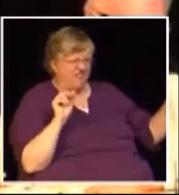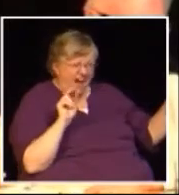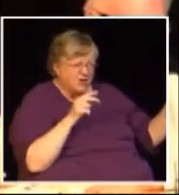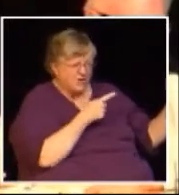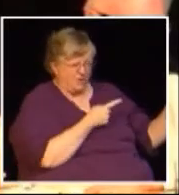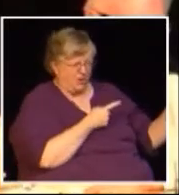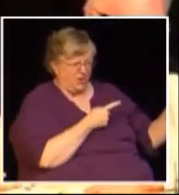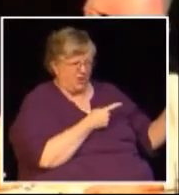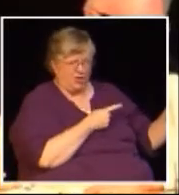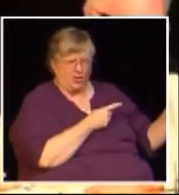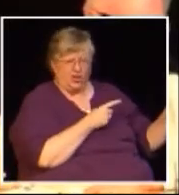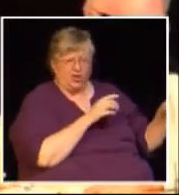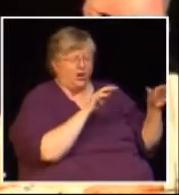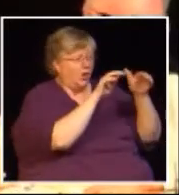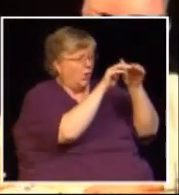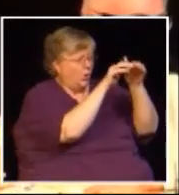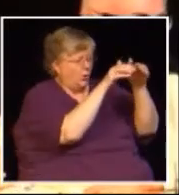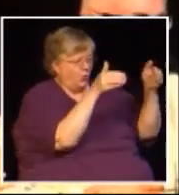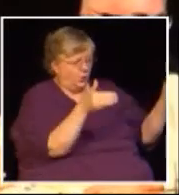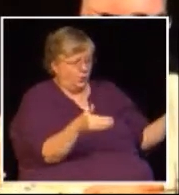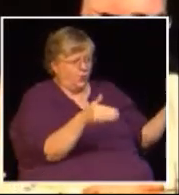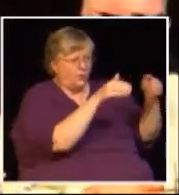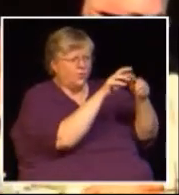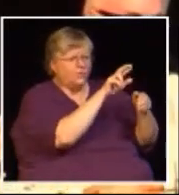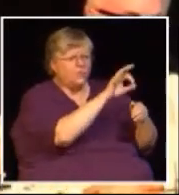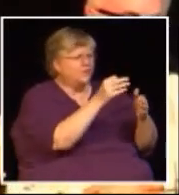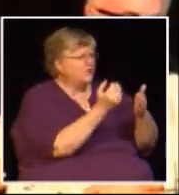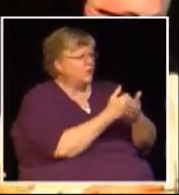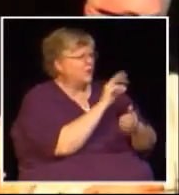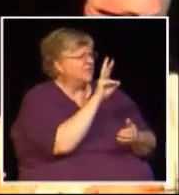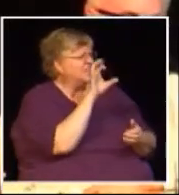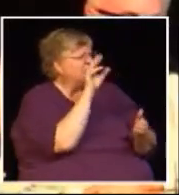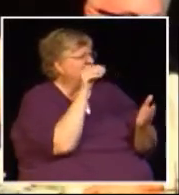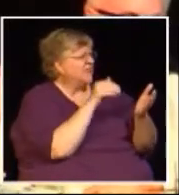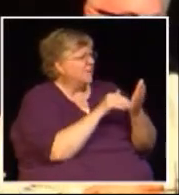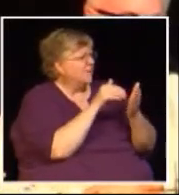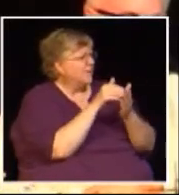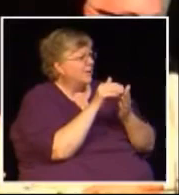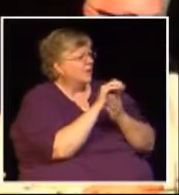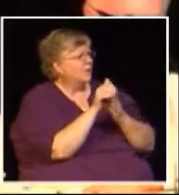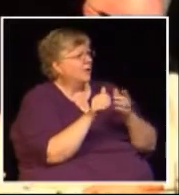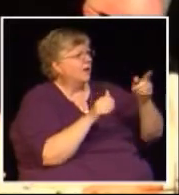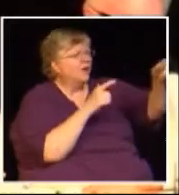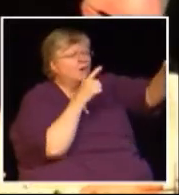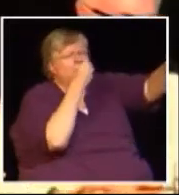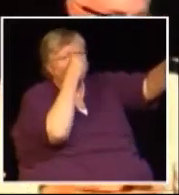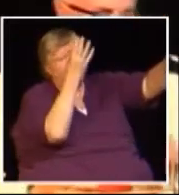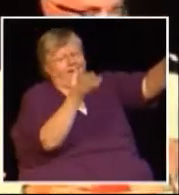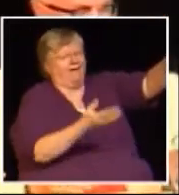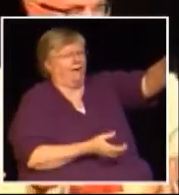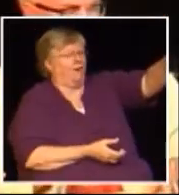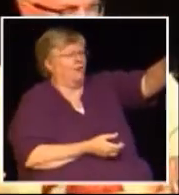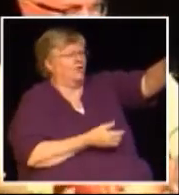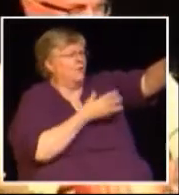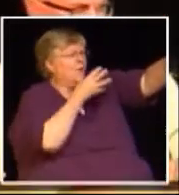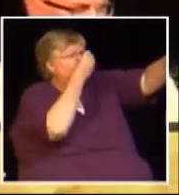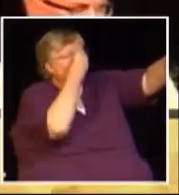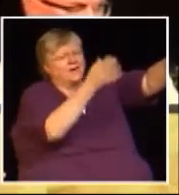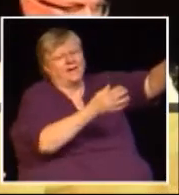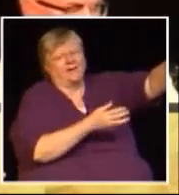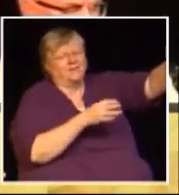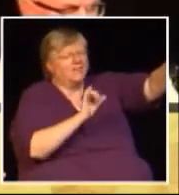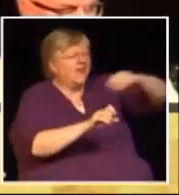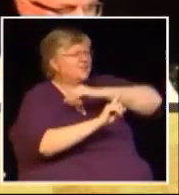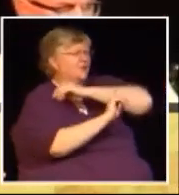stadium in Vancouver mind you where you never retract a roof okay just I just remind